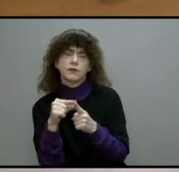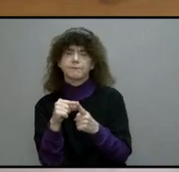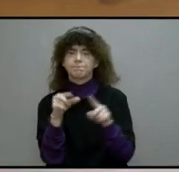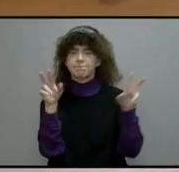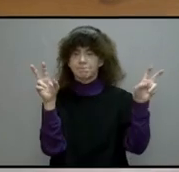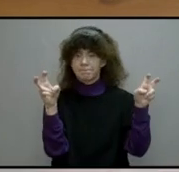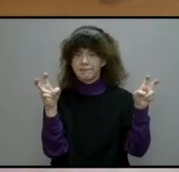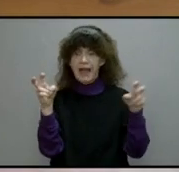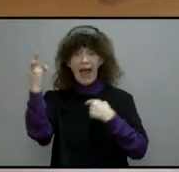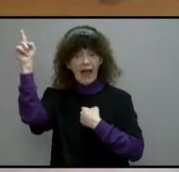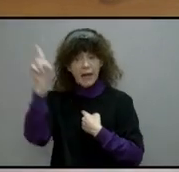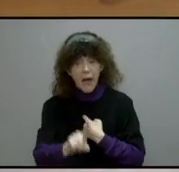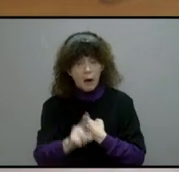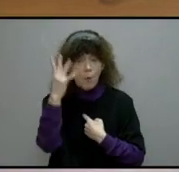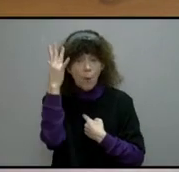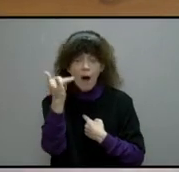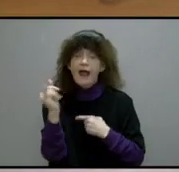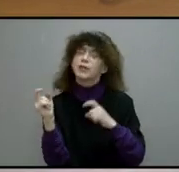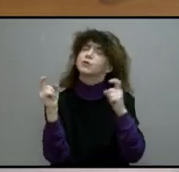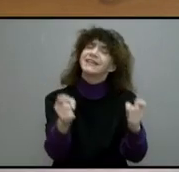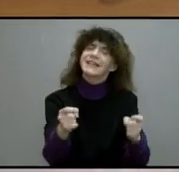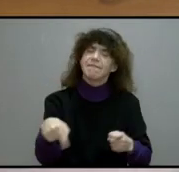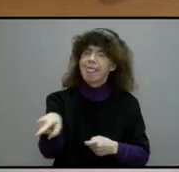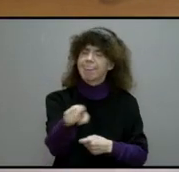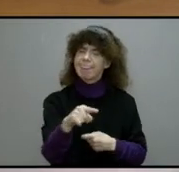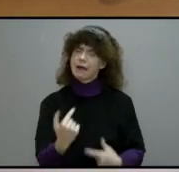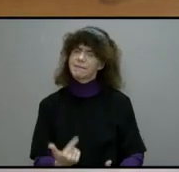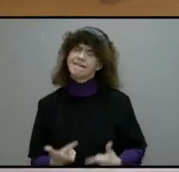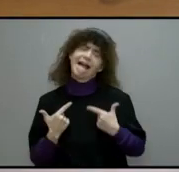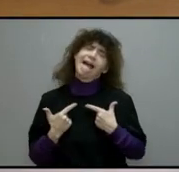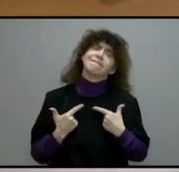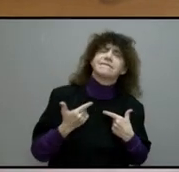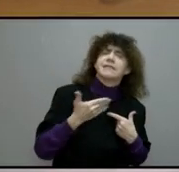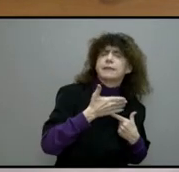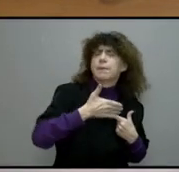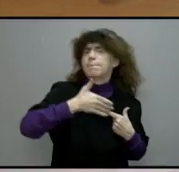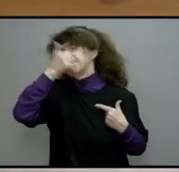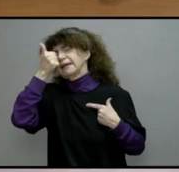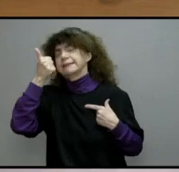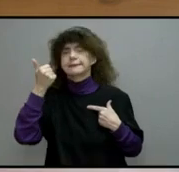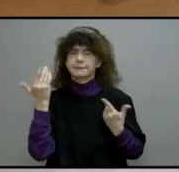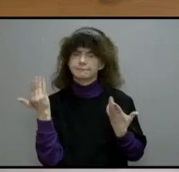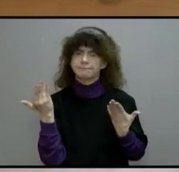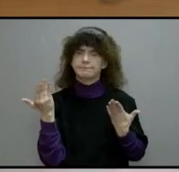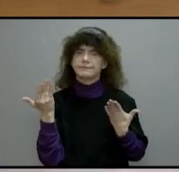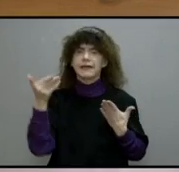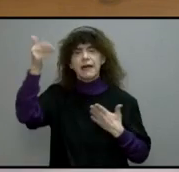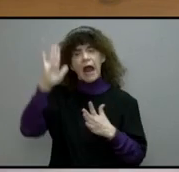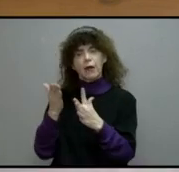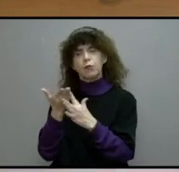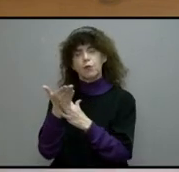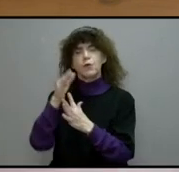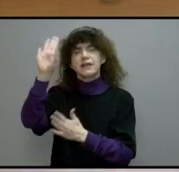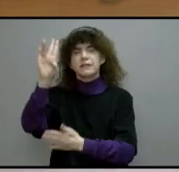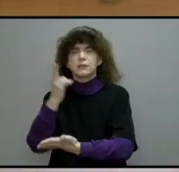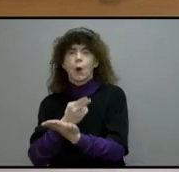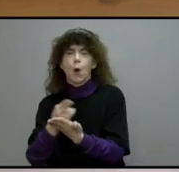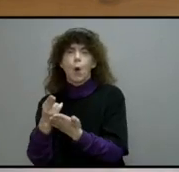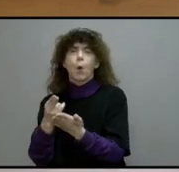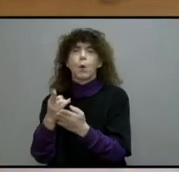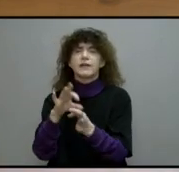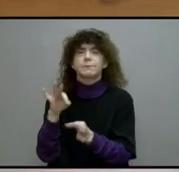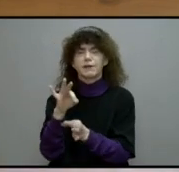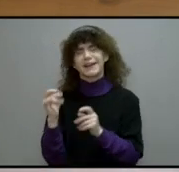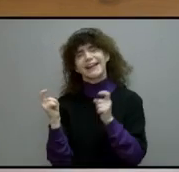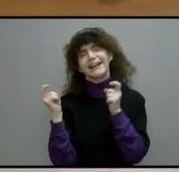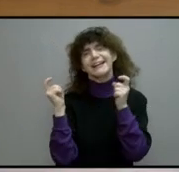I have come that they may have life and have it to the full. May God through His Holy Spirit grant